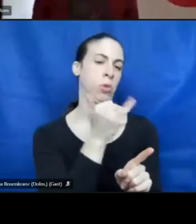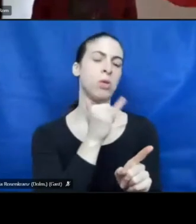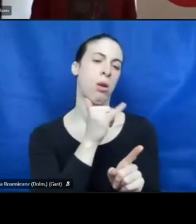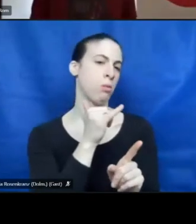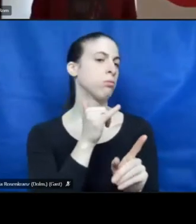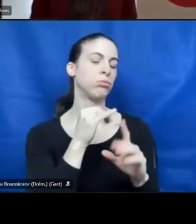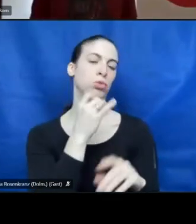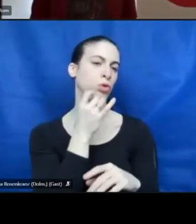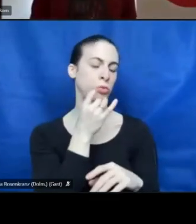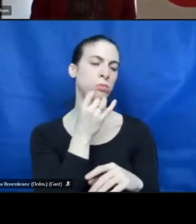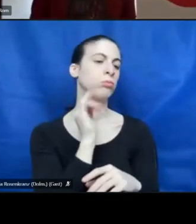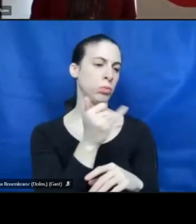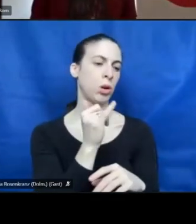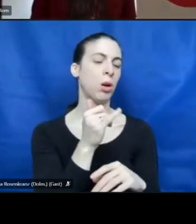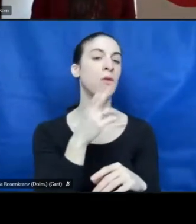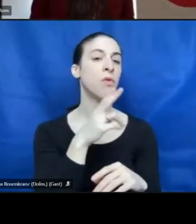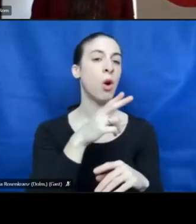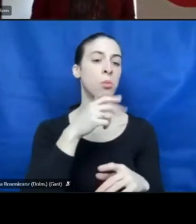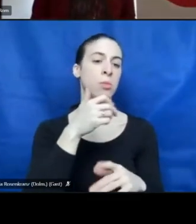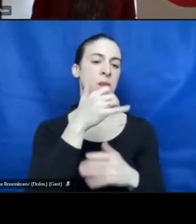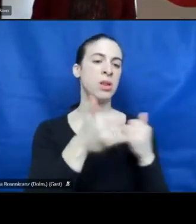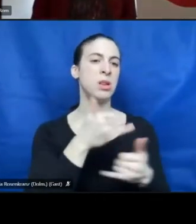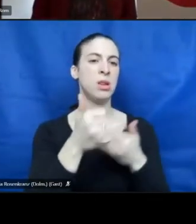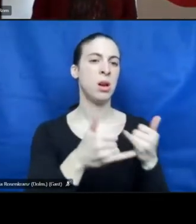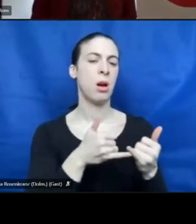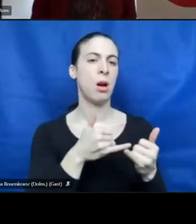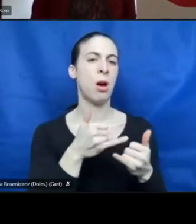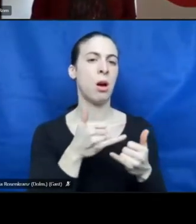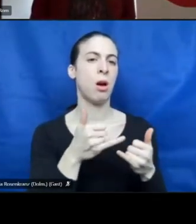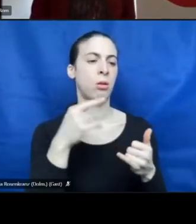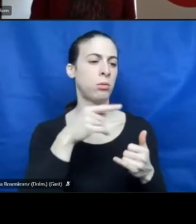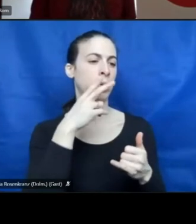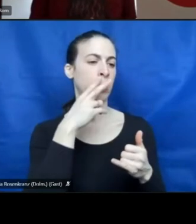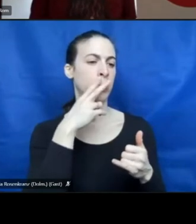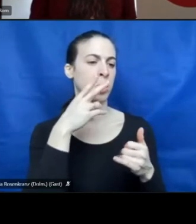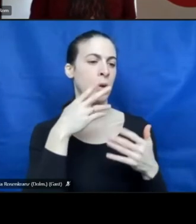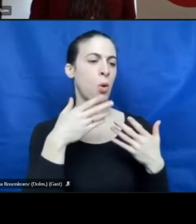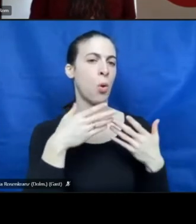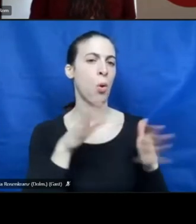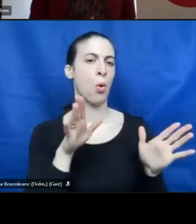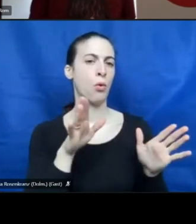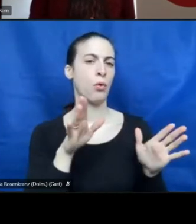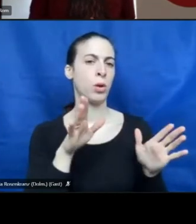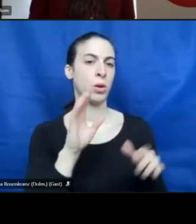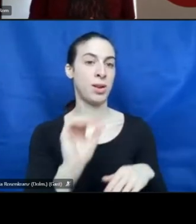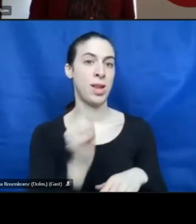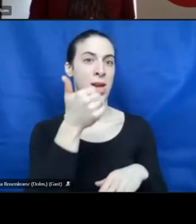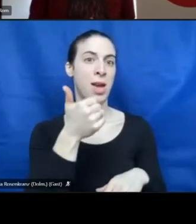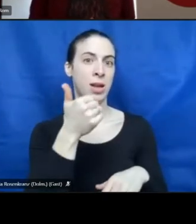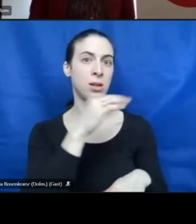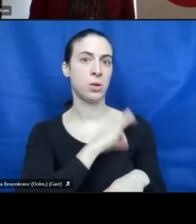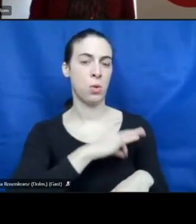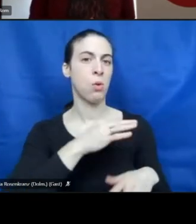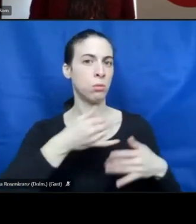Yes. Because in the year we opened this tobacco store, our first son gets birth.